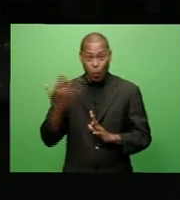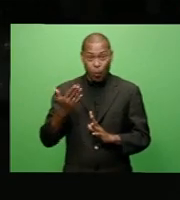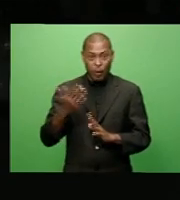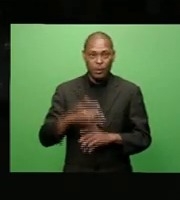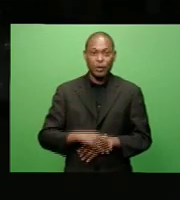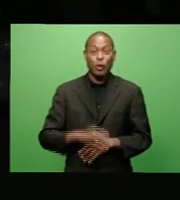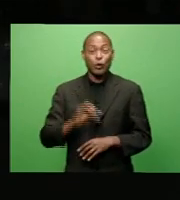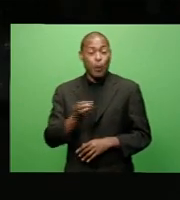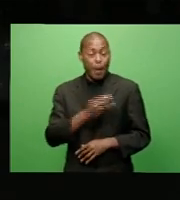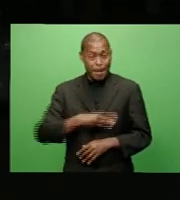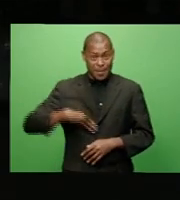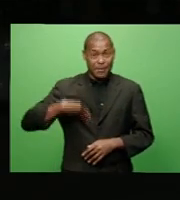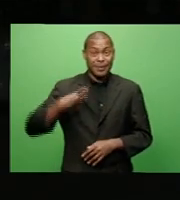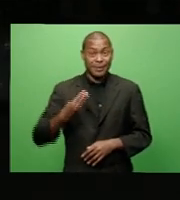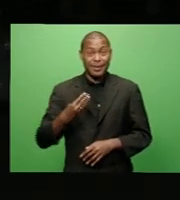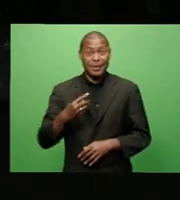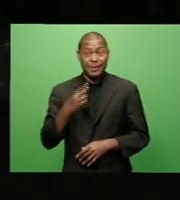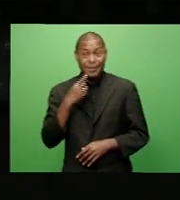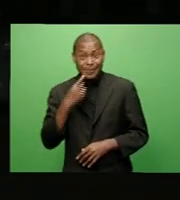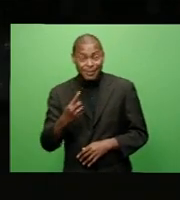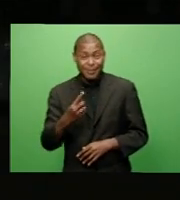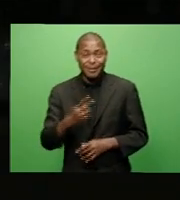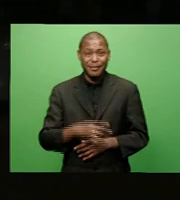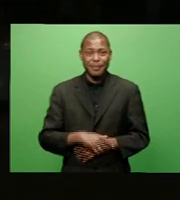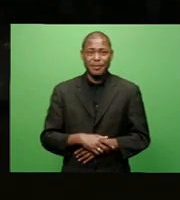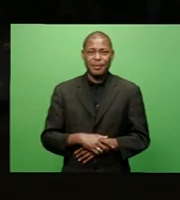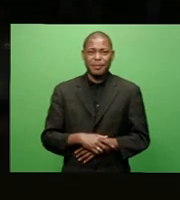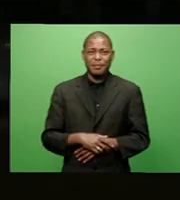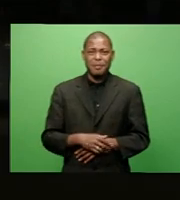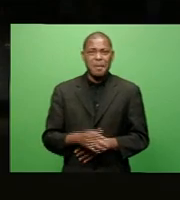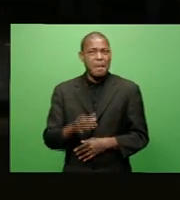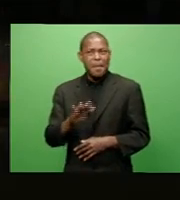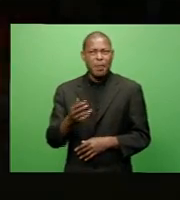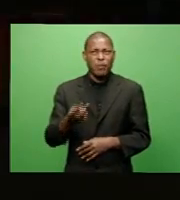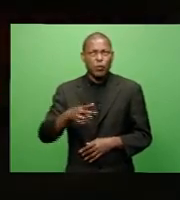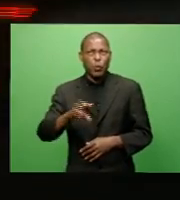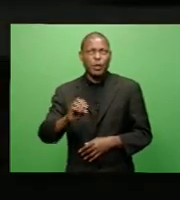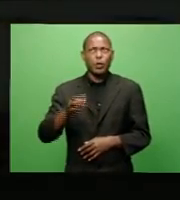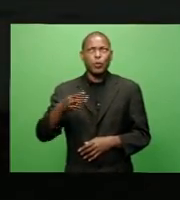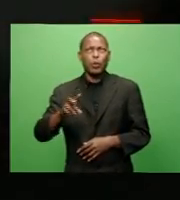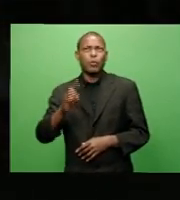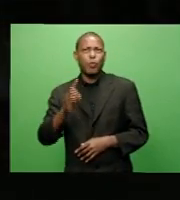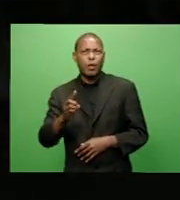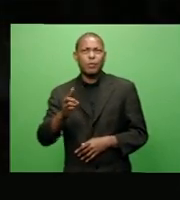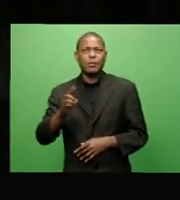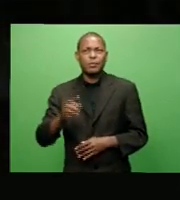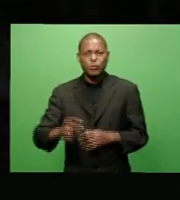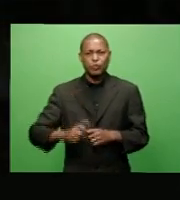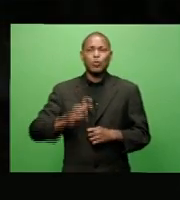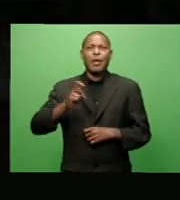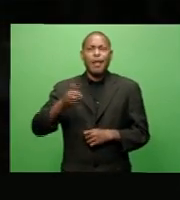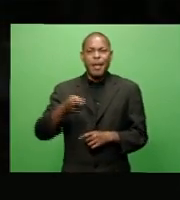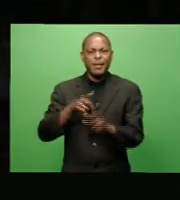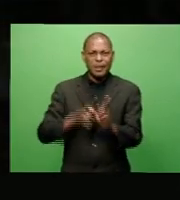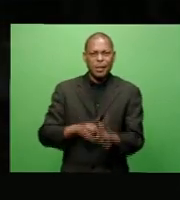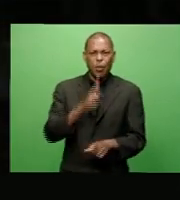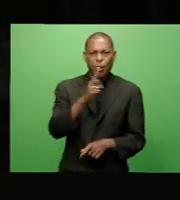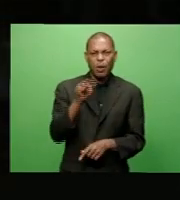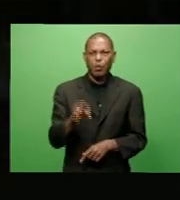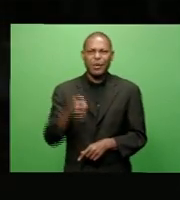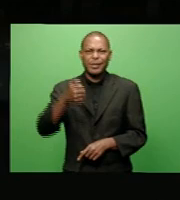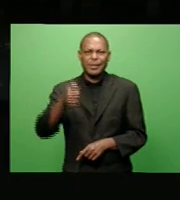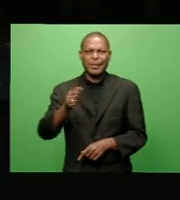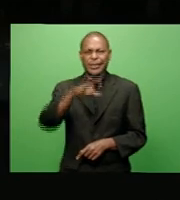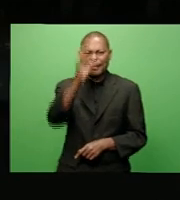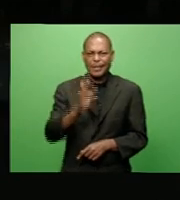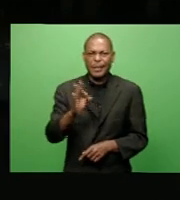for Economy in Parliament highlighted that the projection for 2021 to 2022 is anywhere between 1.6 percent